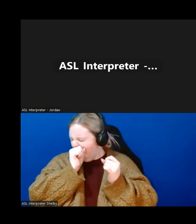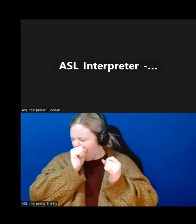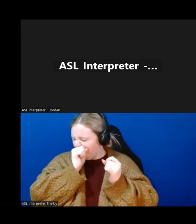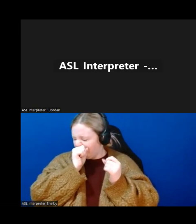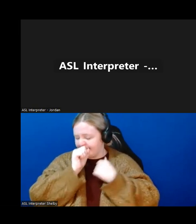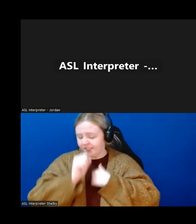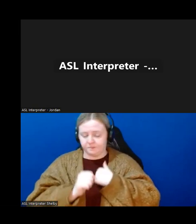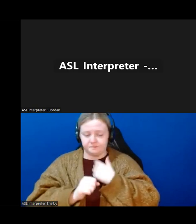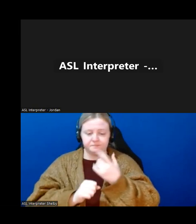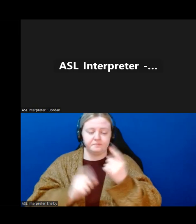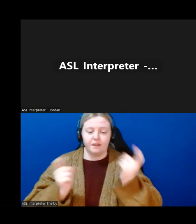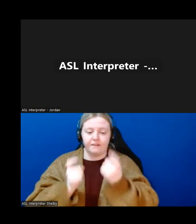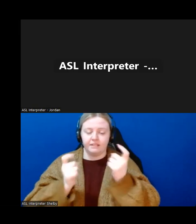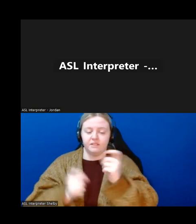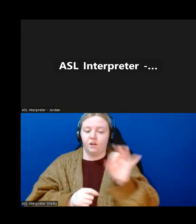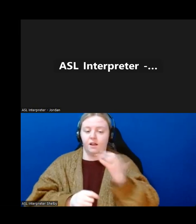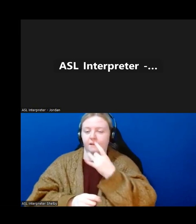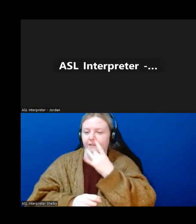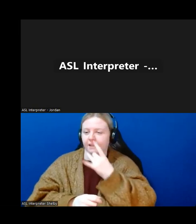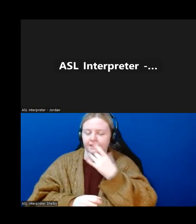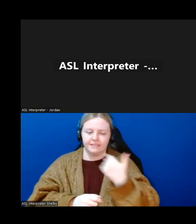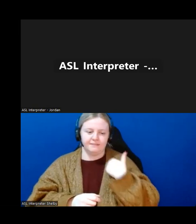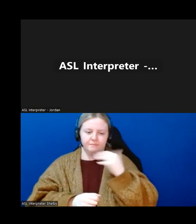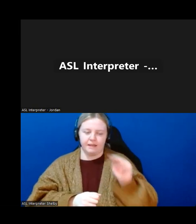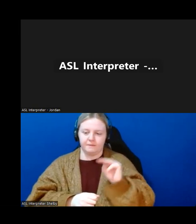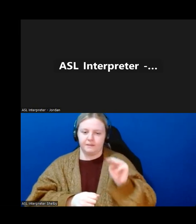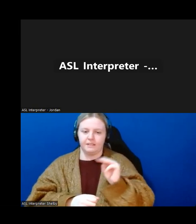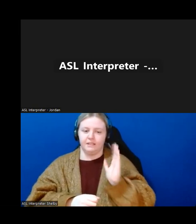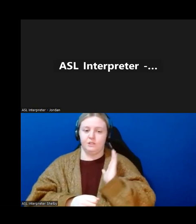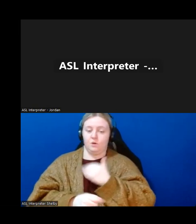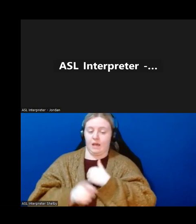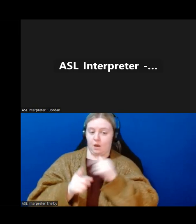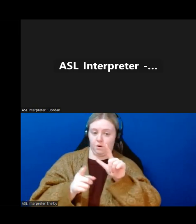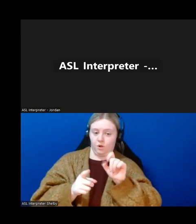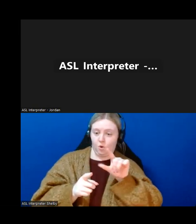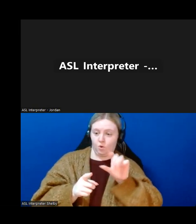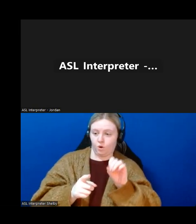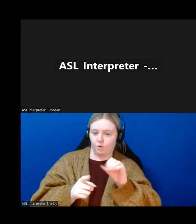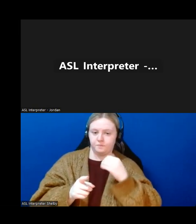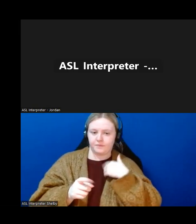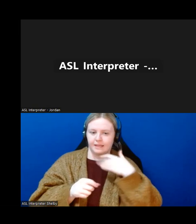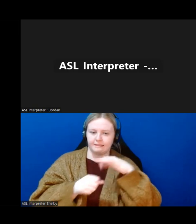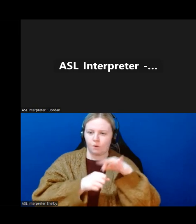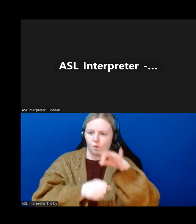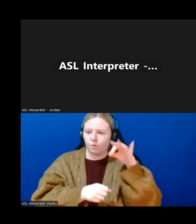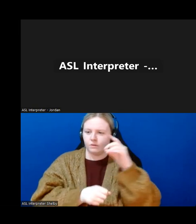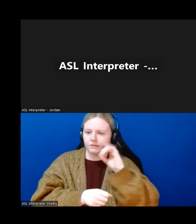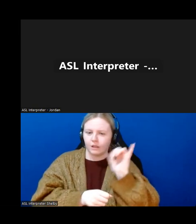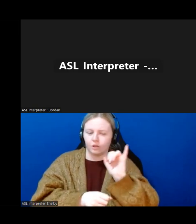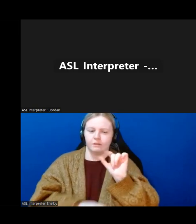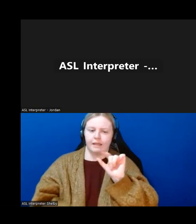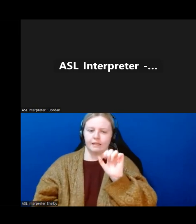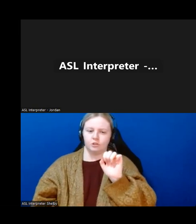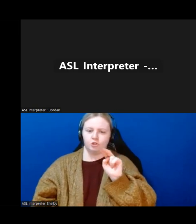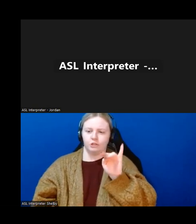like create. So we have a ghost in our logo, a little genie. We were all wearing our genies lit up in that parade and certainly